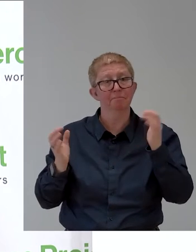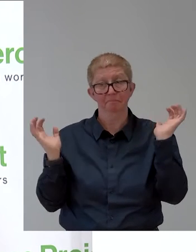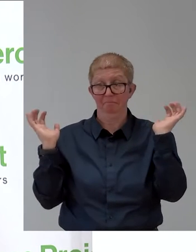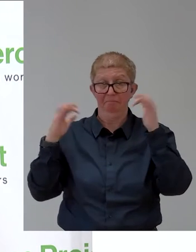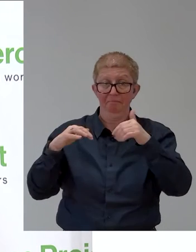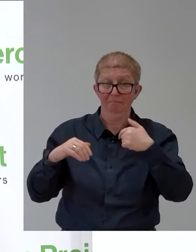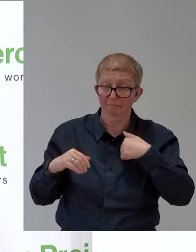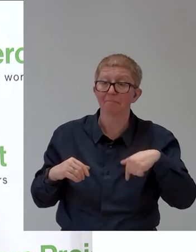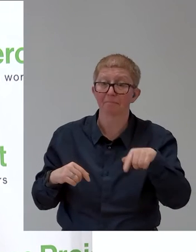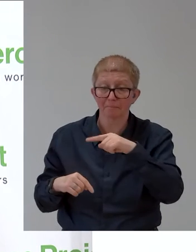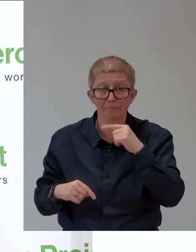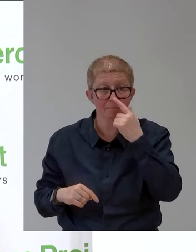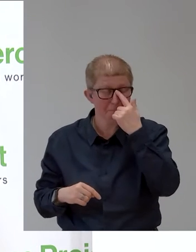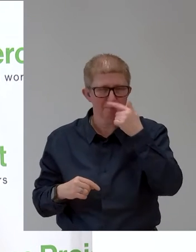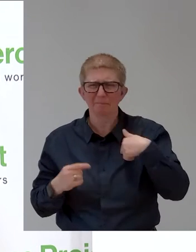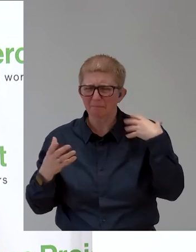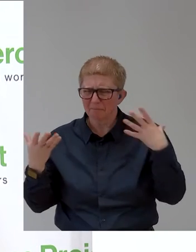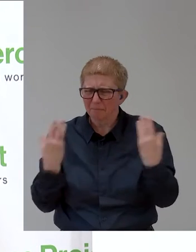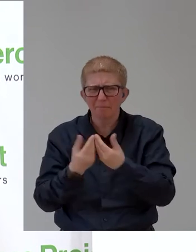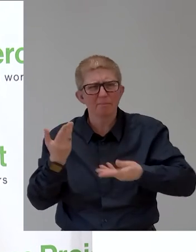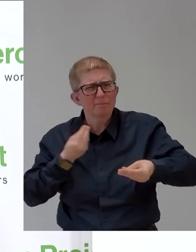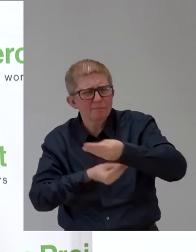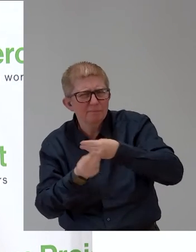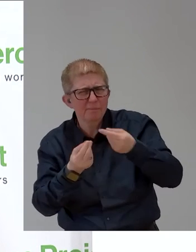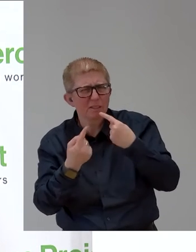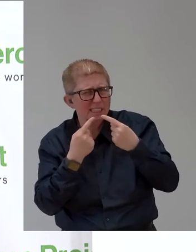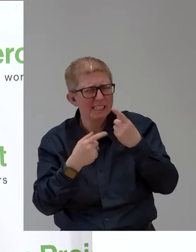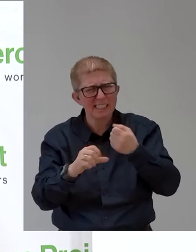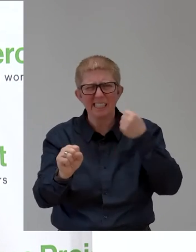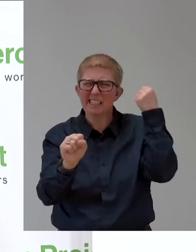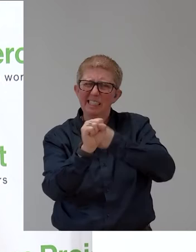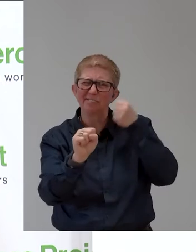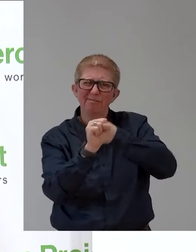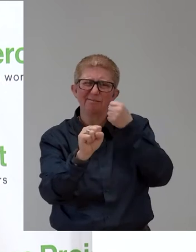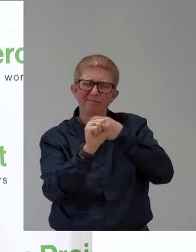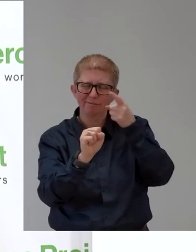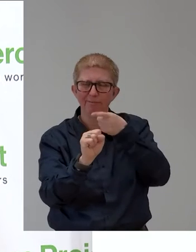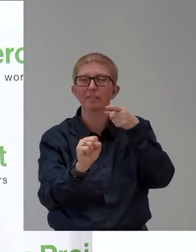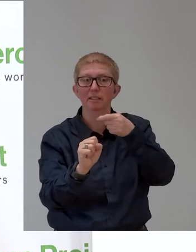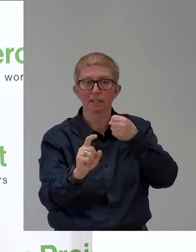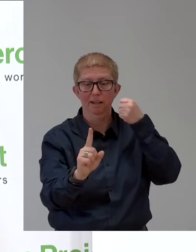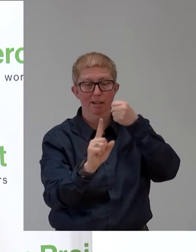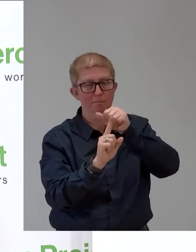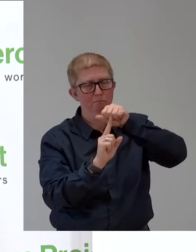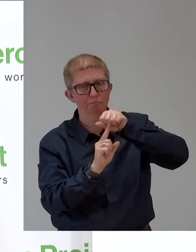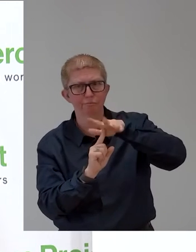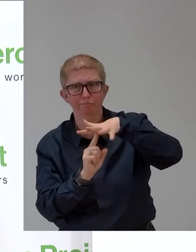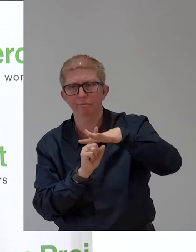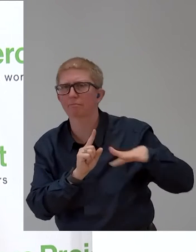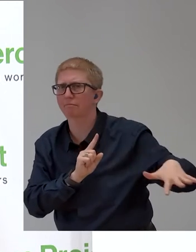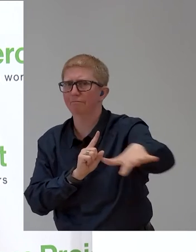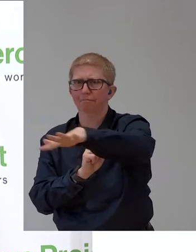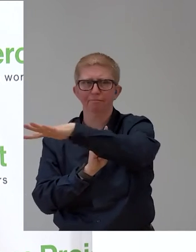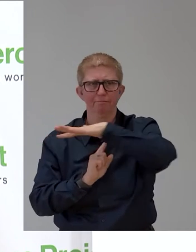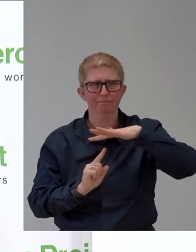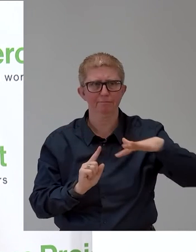but they join also their forces to increase their impact. And a wonderful example